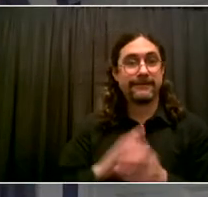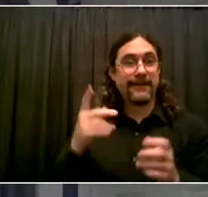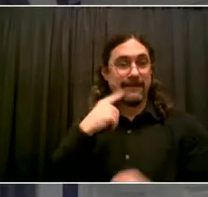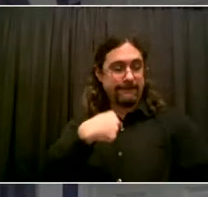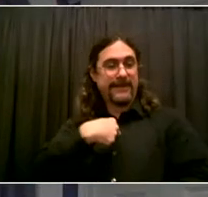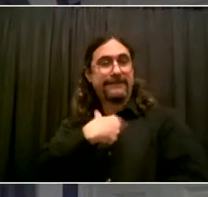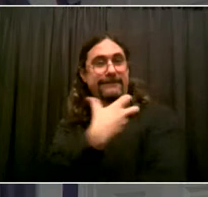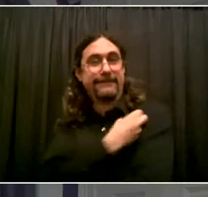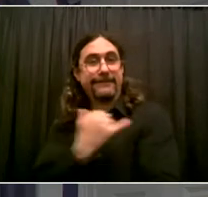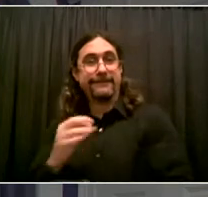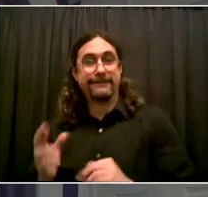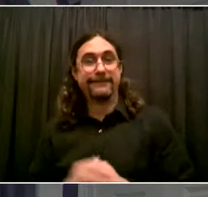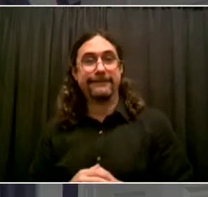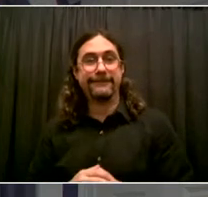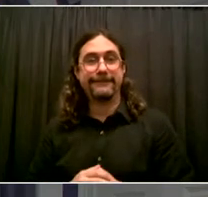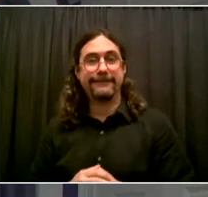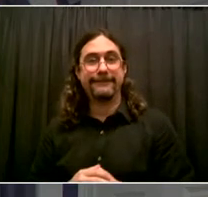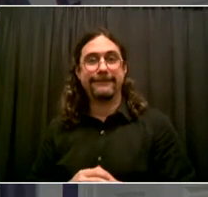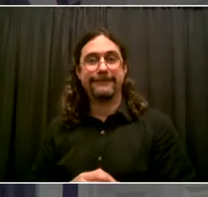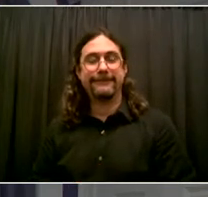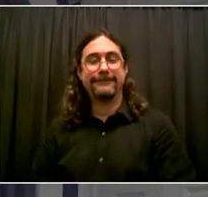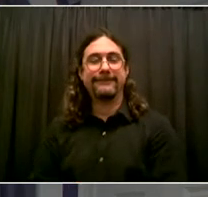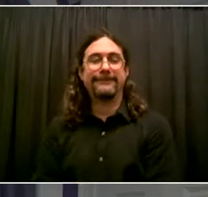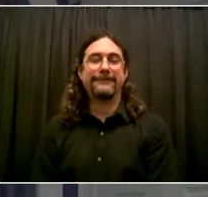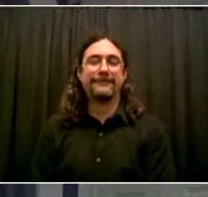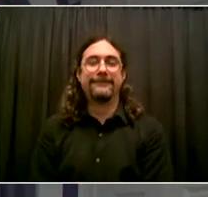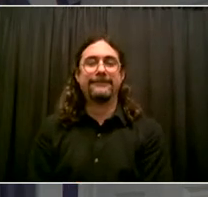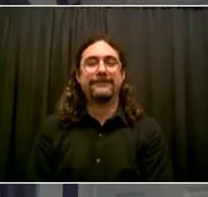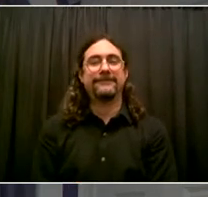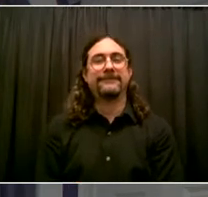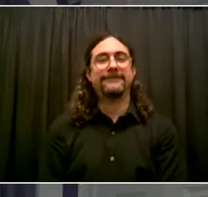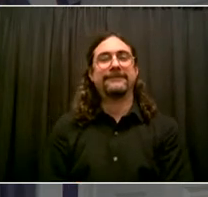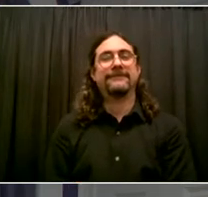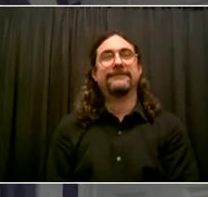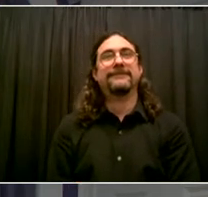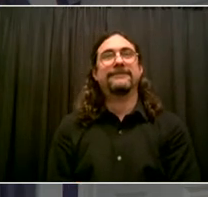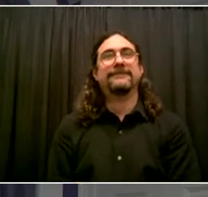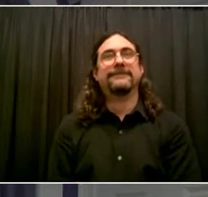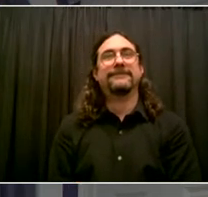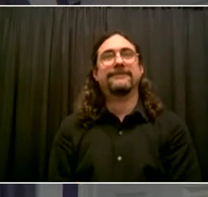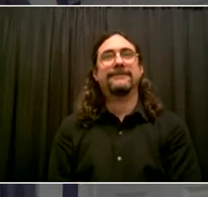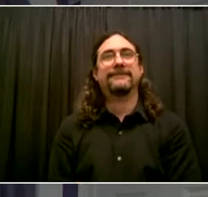I will hold this up for you. Thank you, sir. How are you feeling? I am feeling very well, doctor.